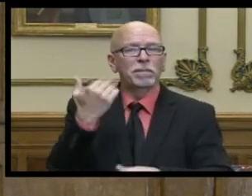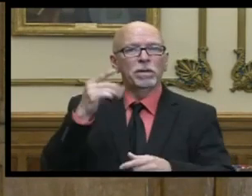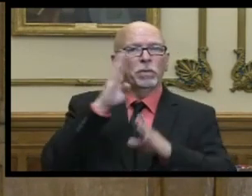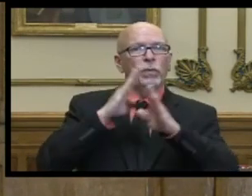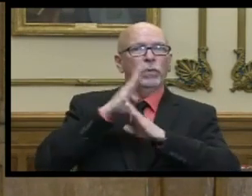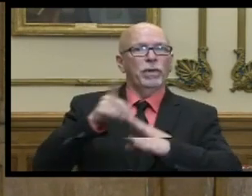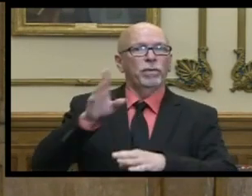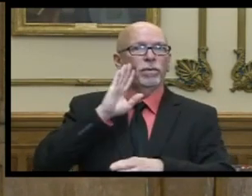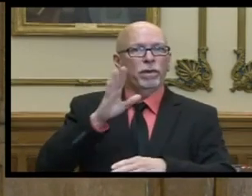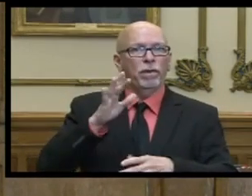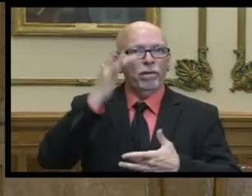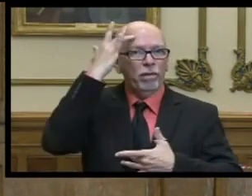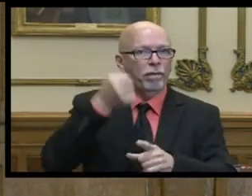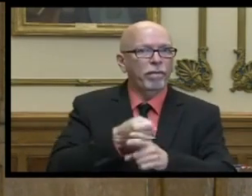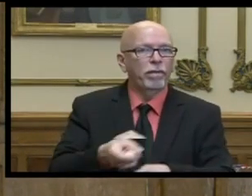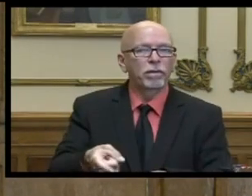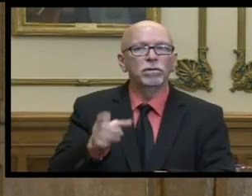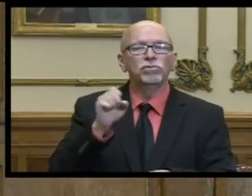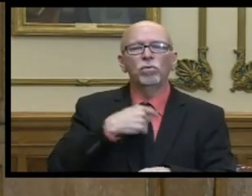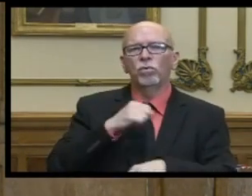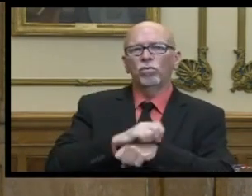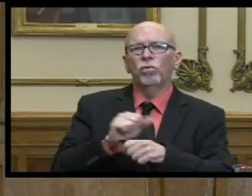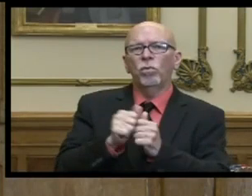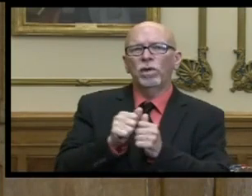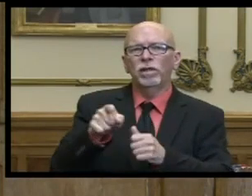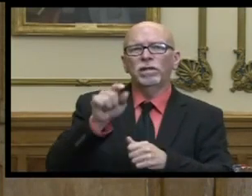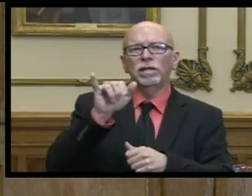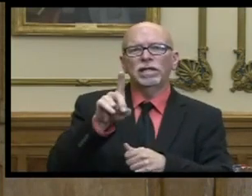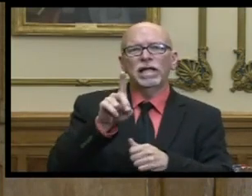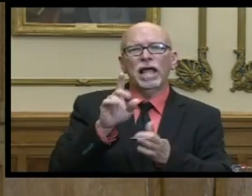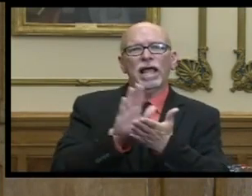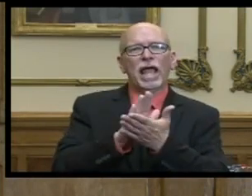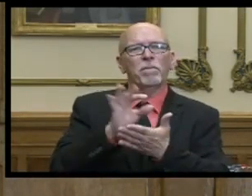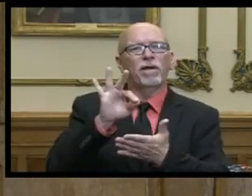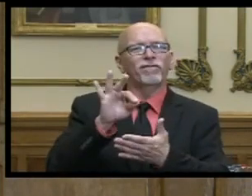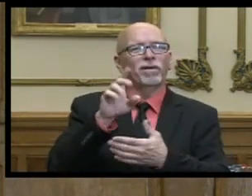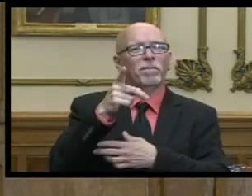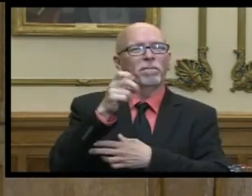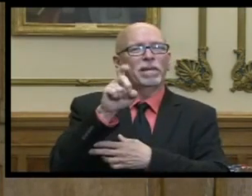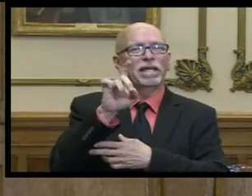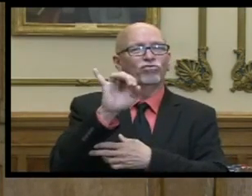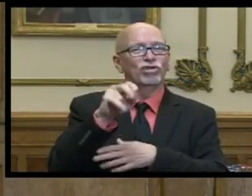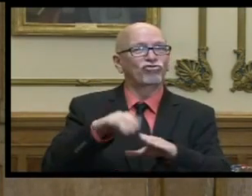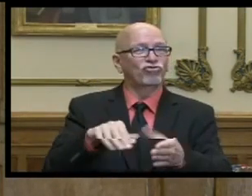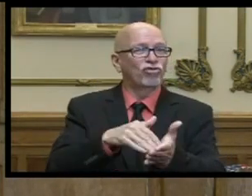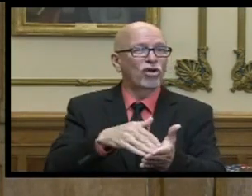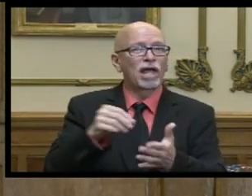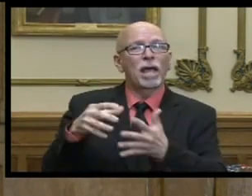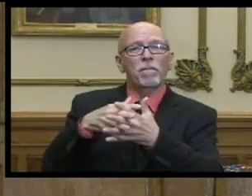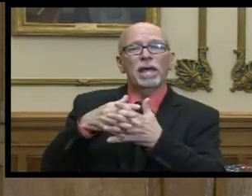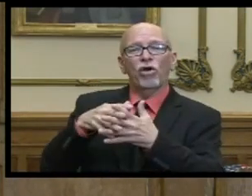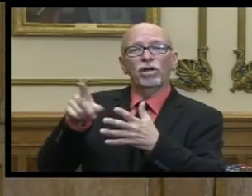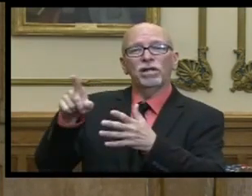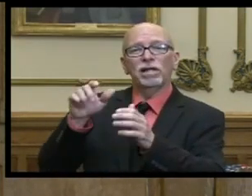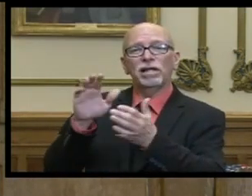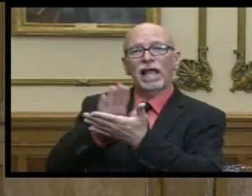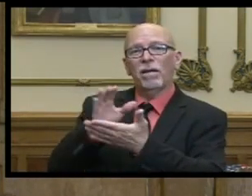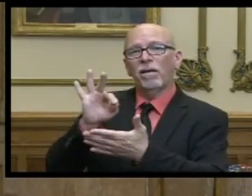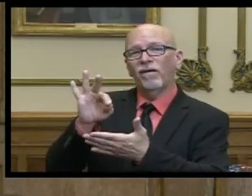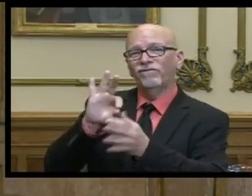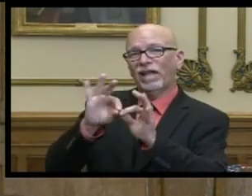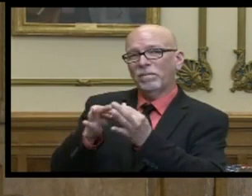worried about them getting infected so we've been working with the indiana academy of pediatricians and the american academy of family physicians